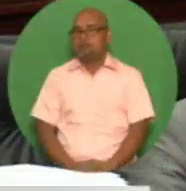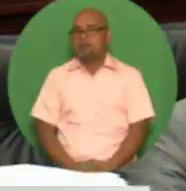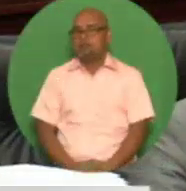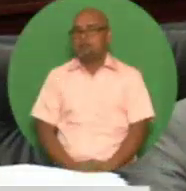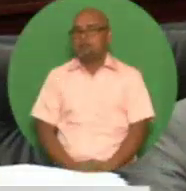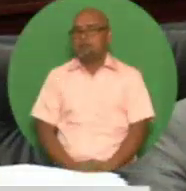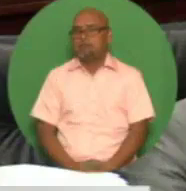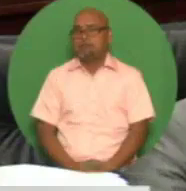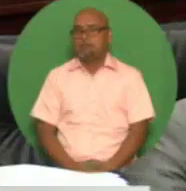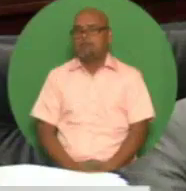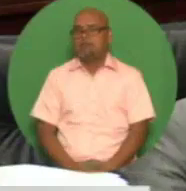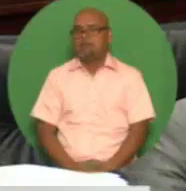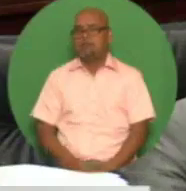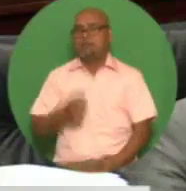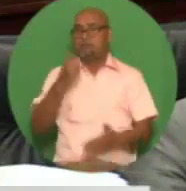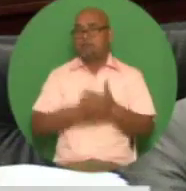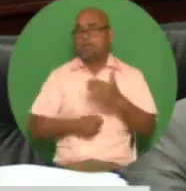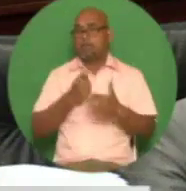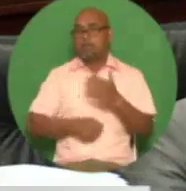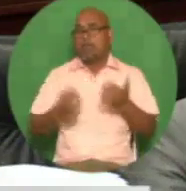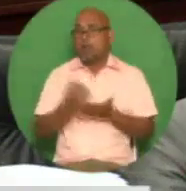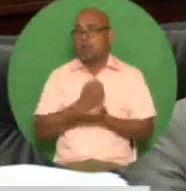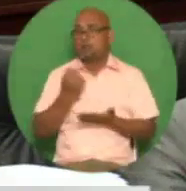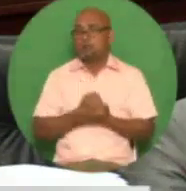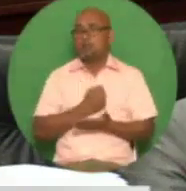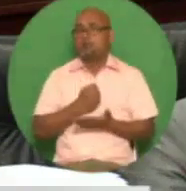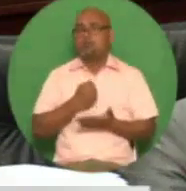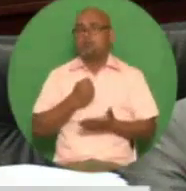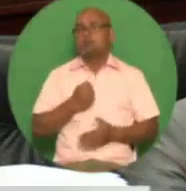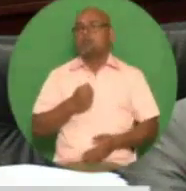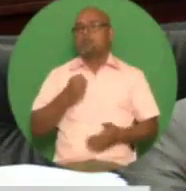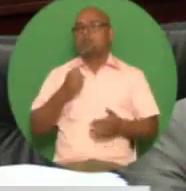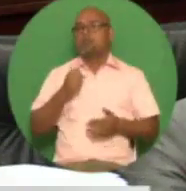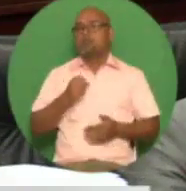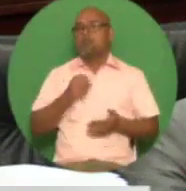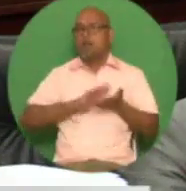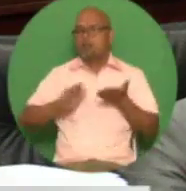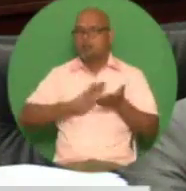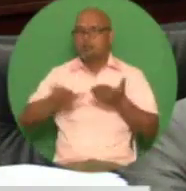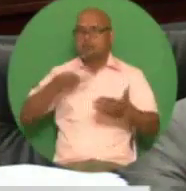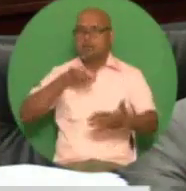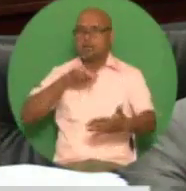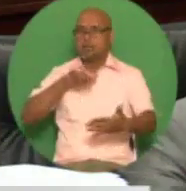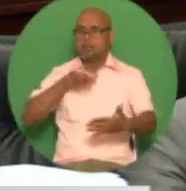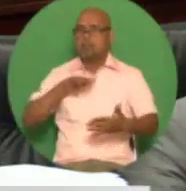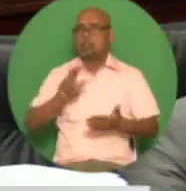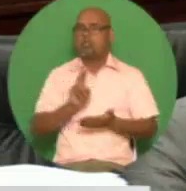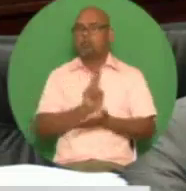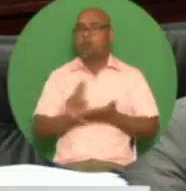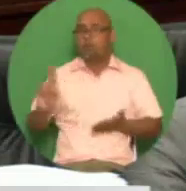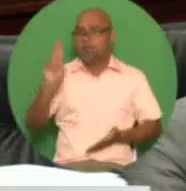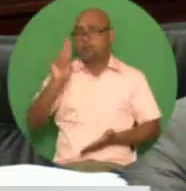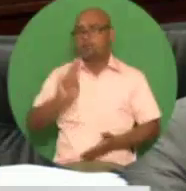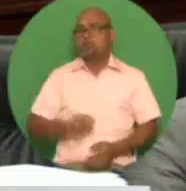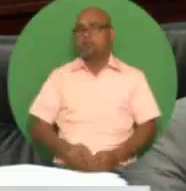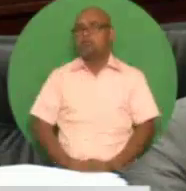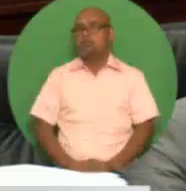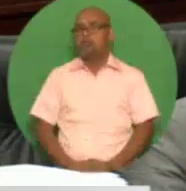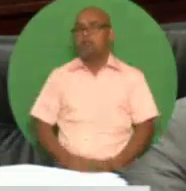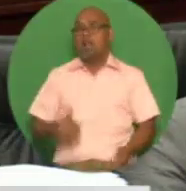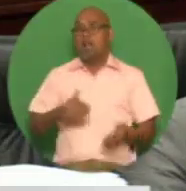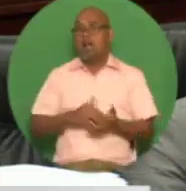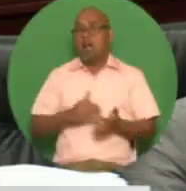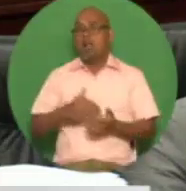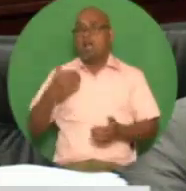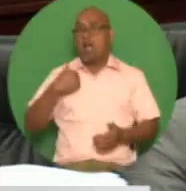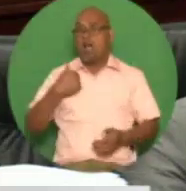tax allowance for tertiary education and again madam speaker we have not uh removed